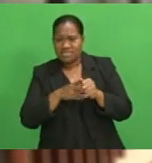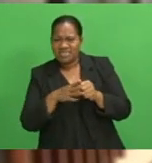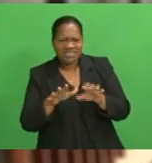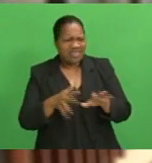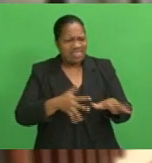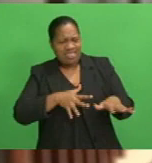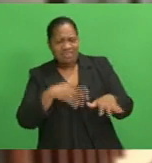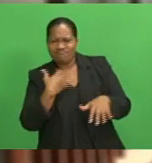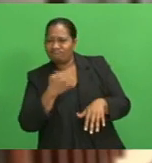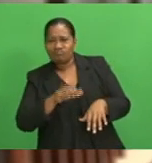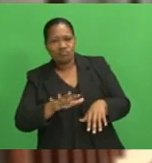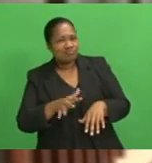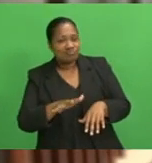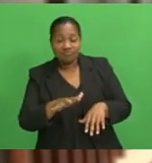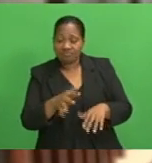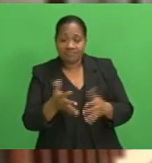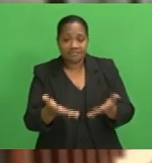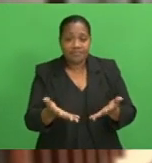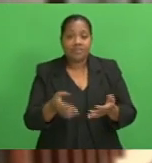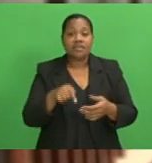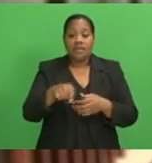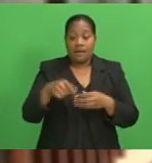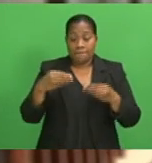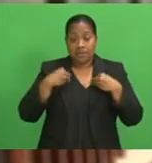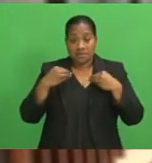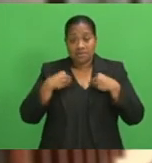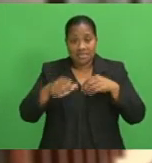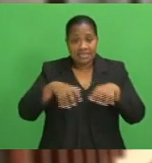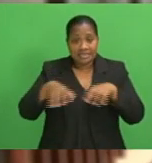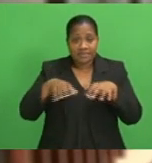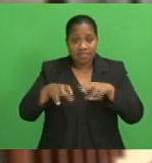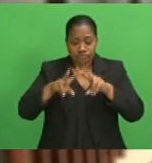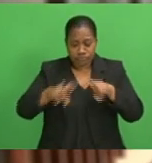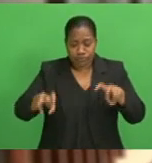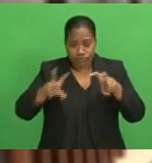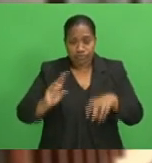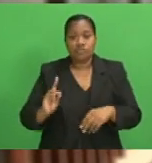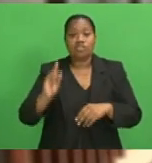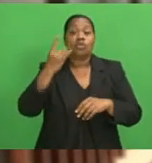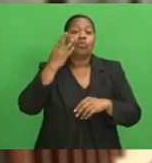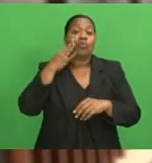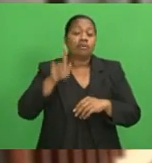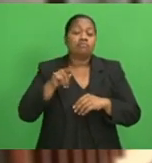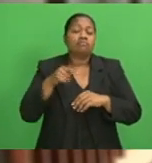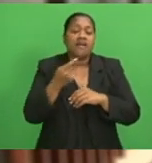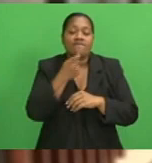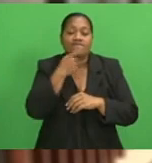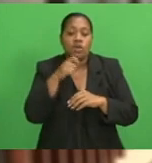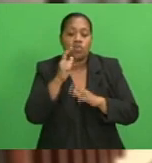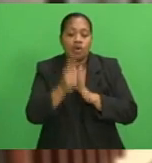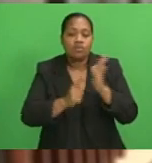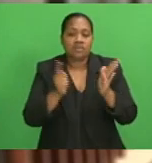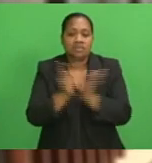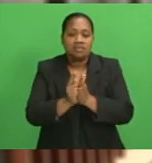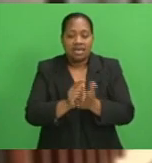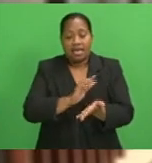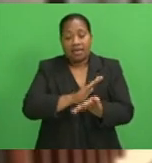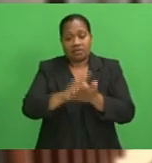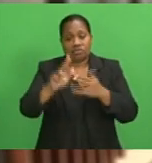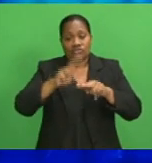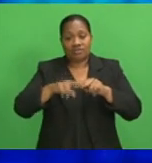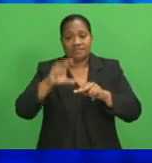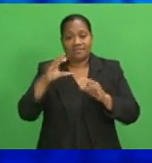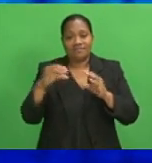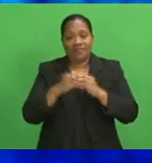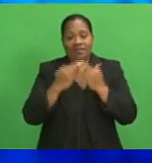Investors are now looking to the European Business Activity Survey due in the next few hours. From HFC Bank, Vinaka.